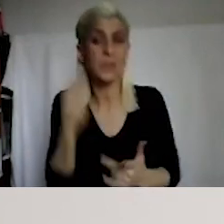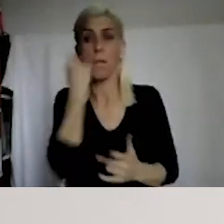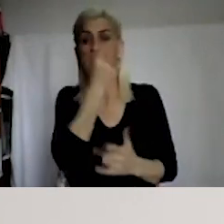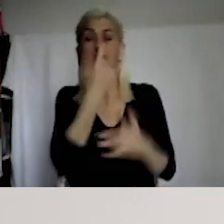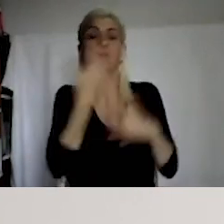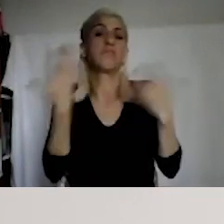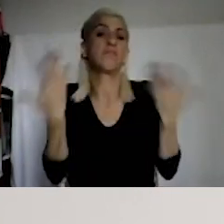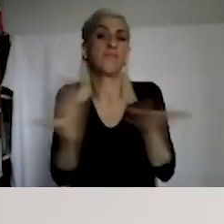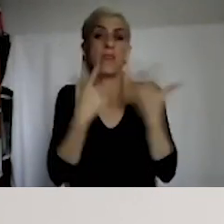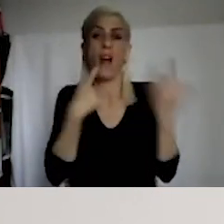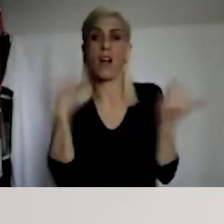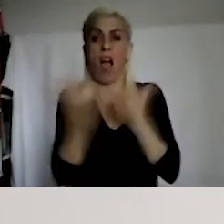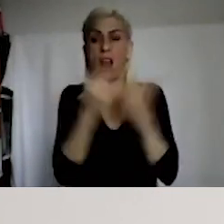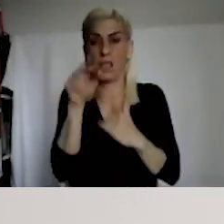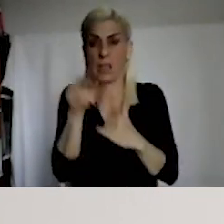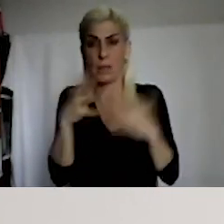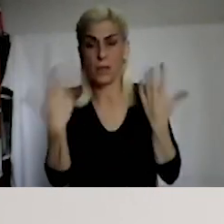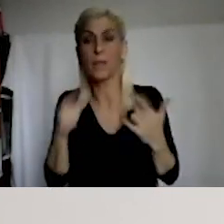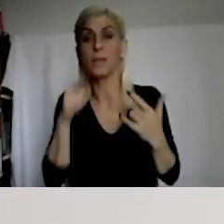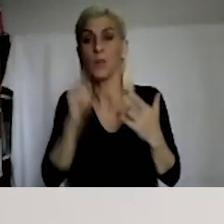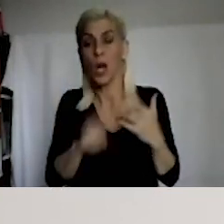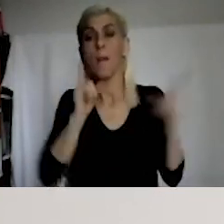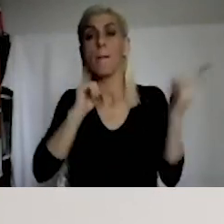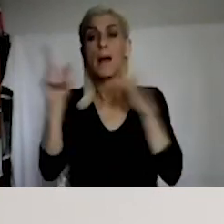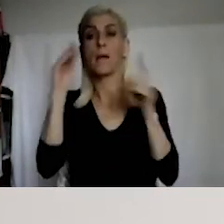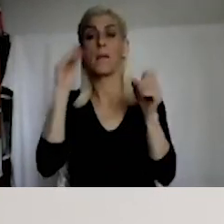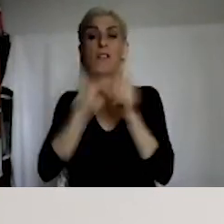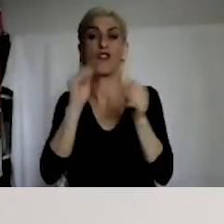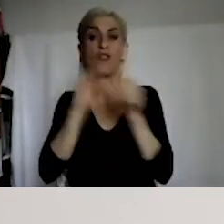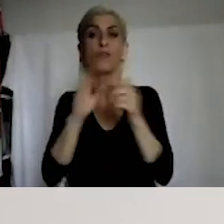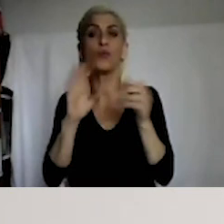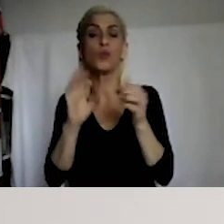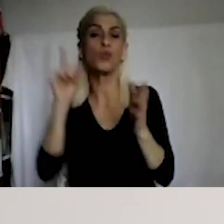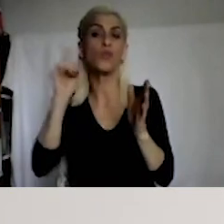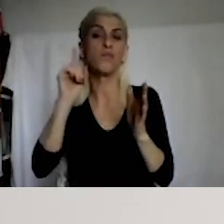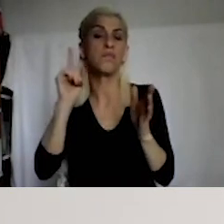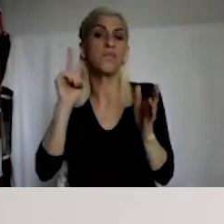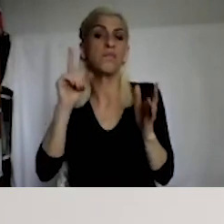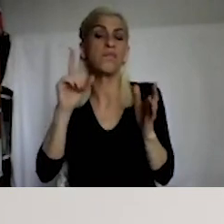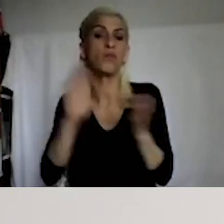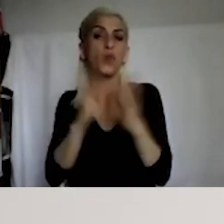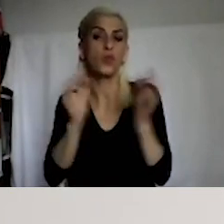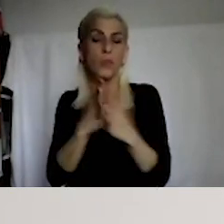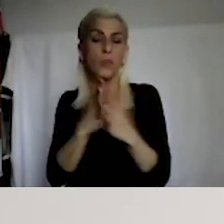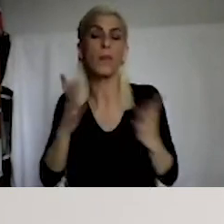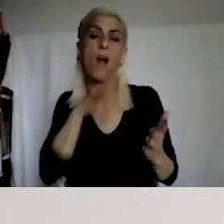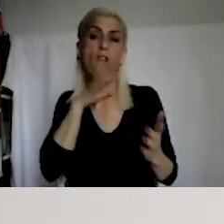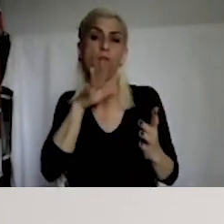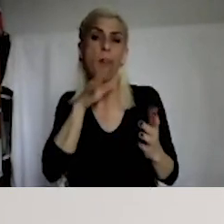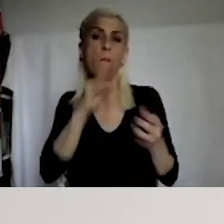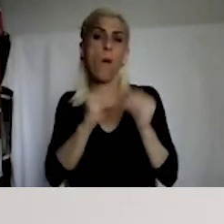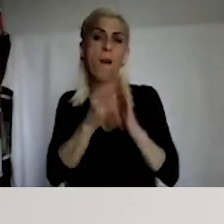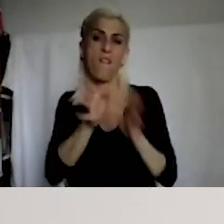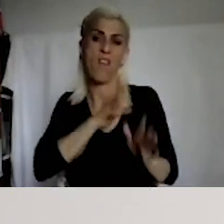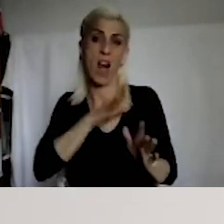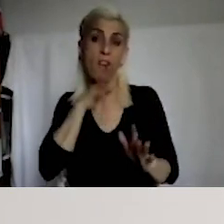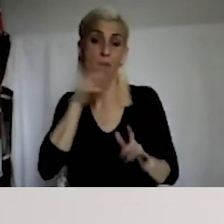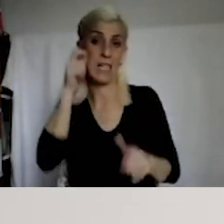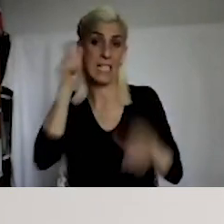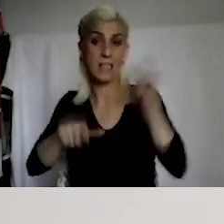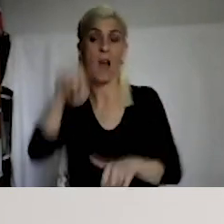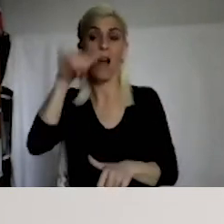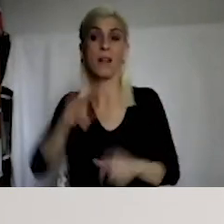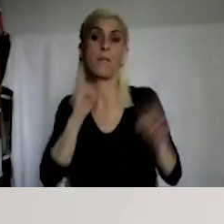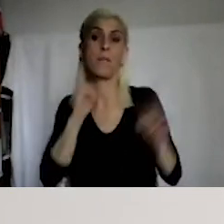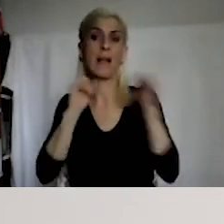This is used as the basis for trial and the ECHR thinks this is problematic. Lastly, I